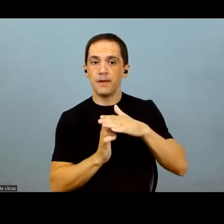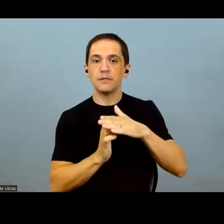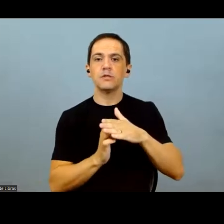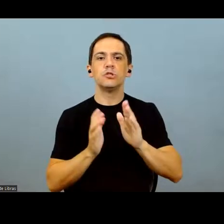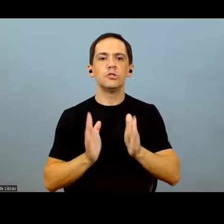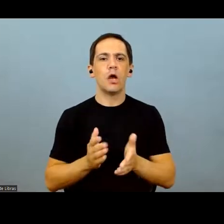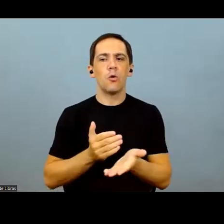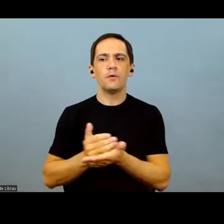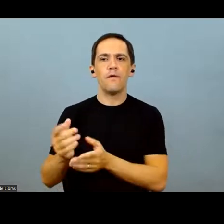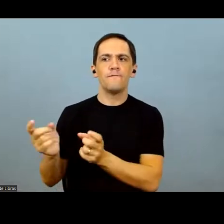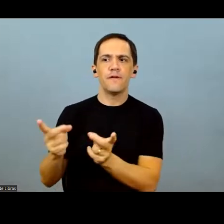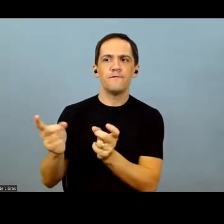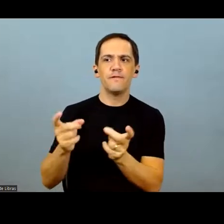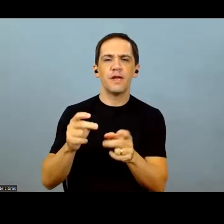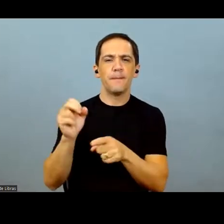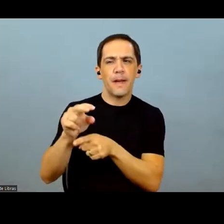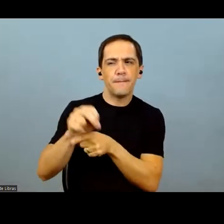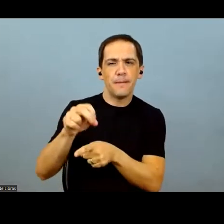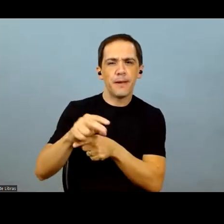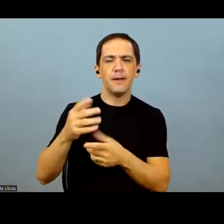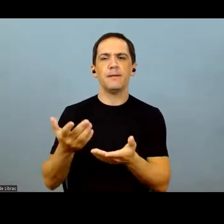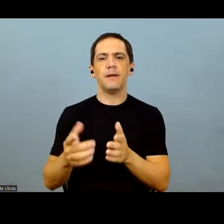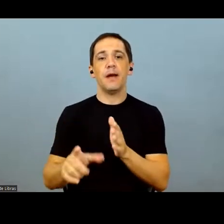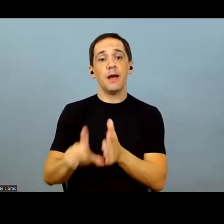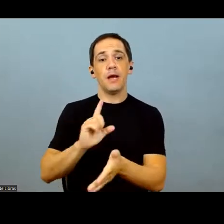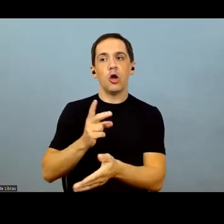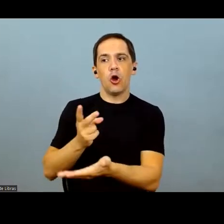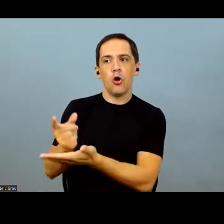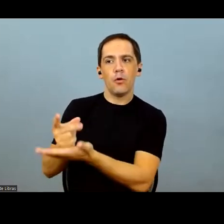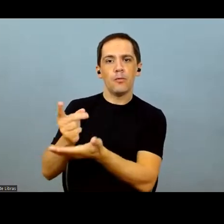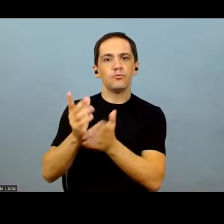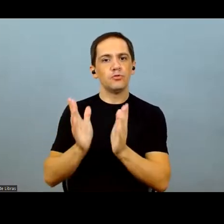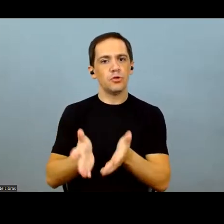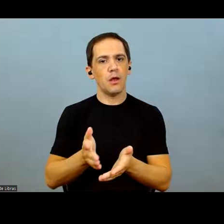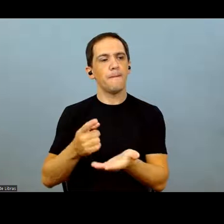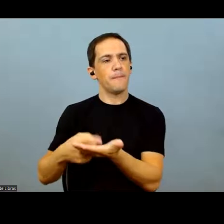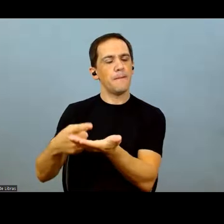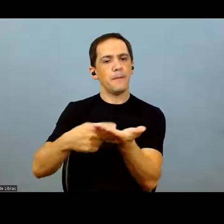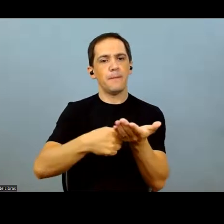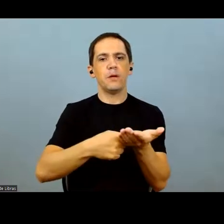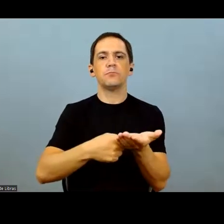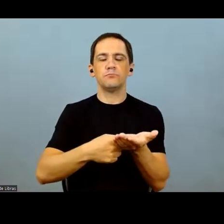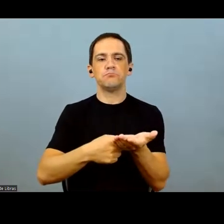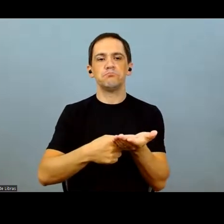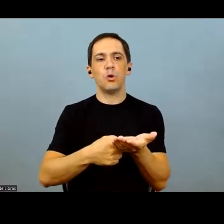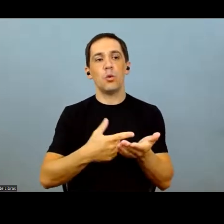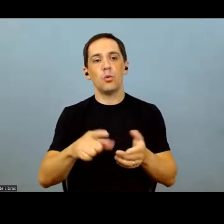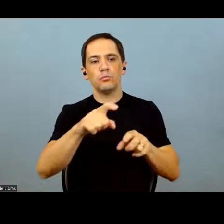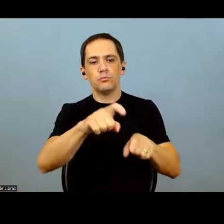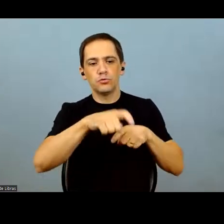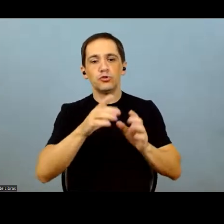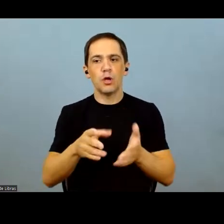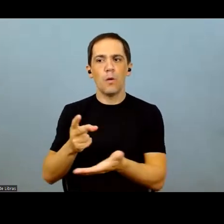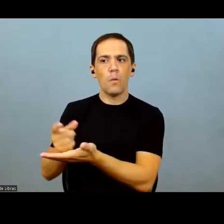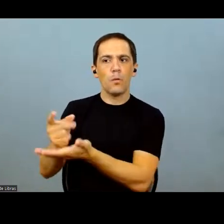accelerating the sale of fertilizer. Some producers, some growers are